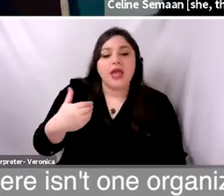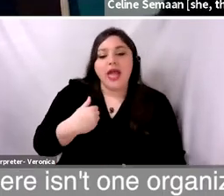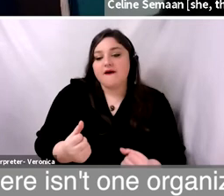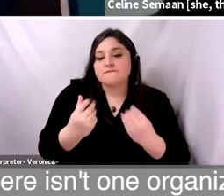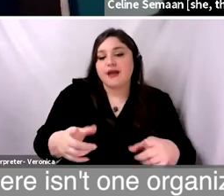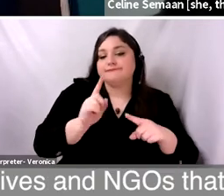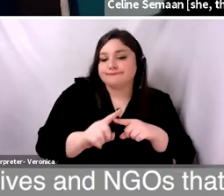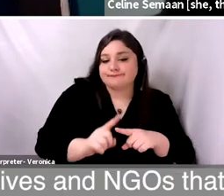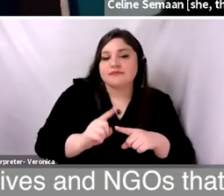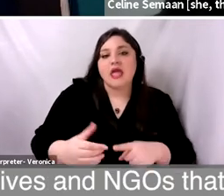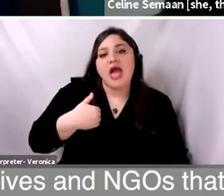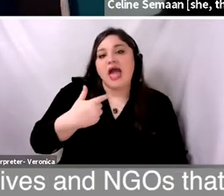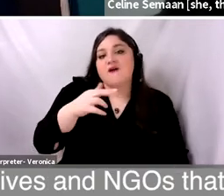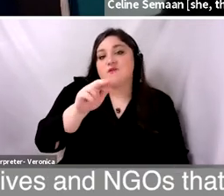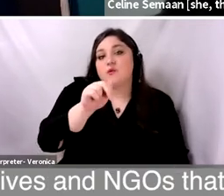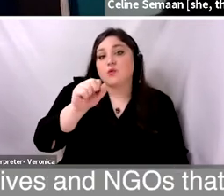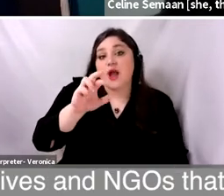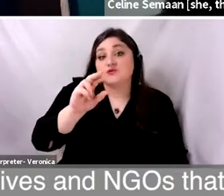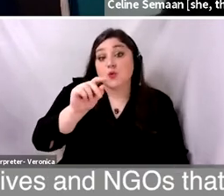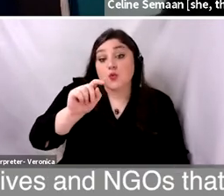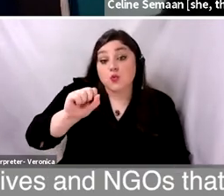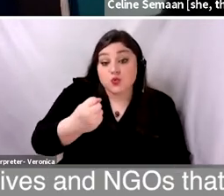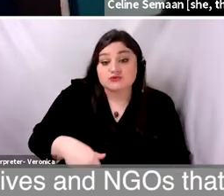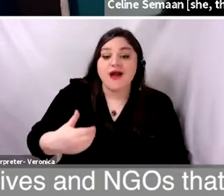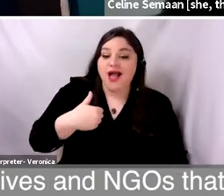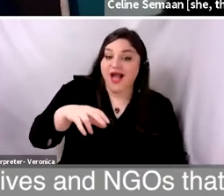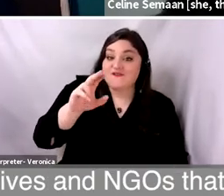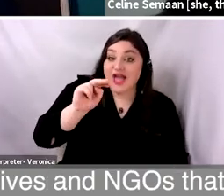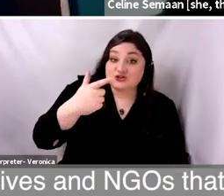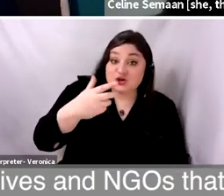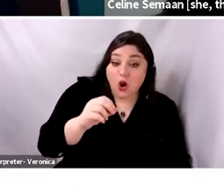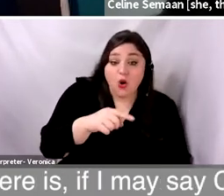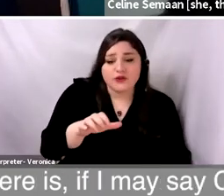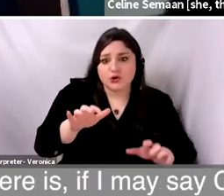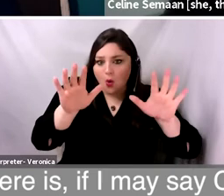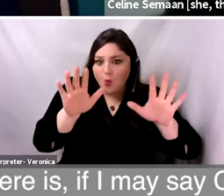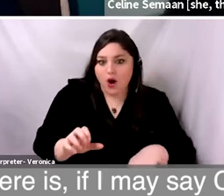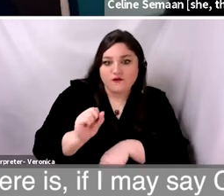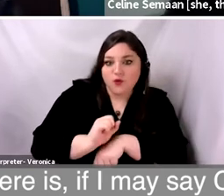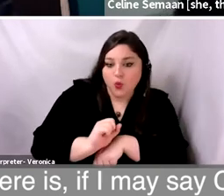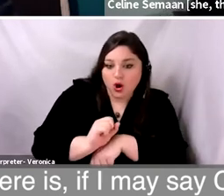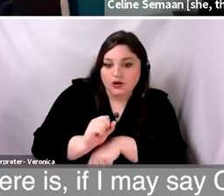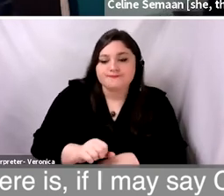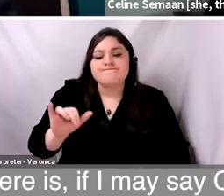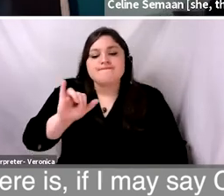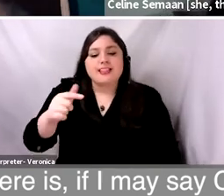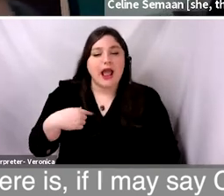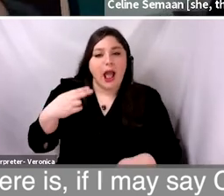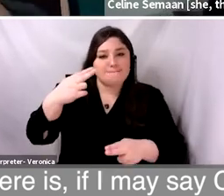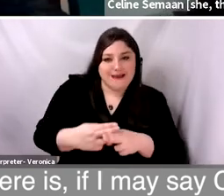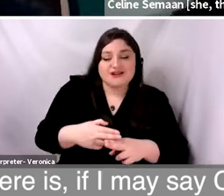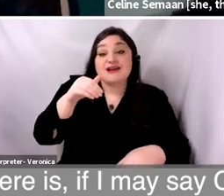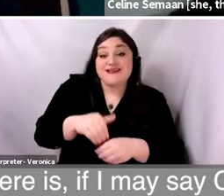are many grassroot initiatives and NGOs that are actually doing a very nice work. like there is, if I may, Selene mention